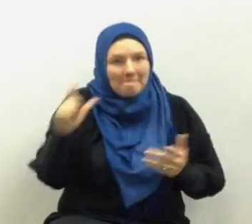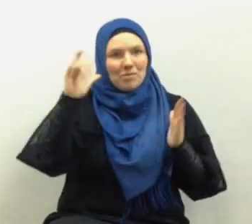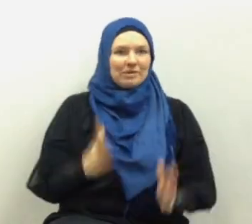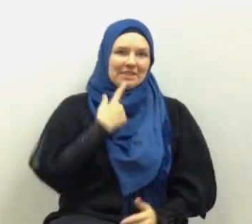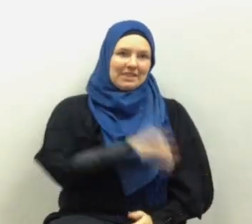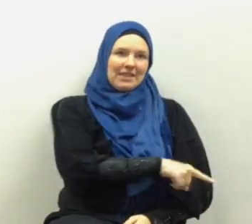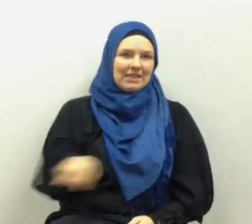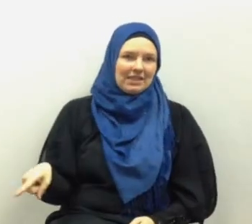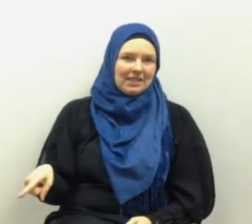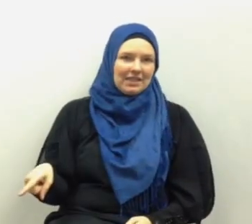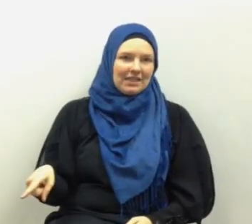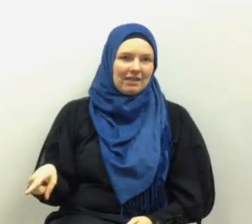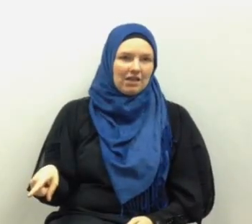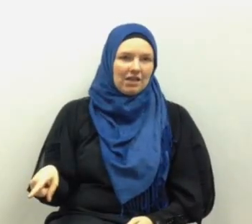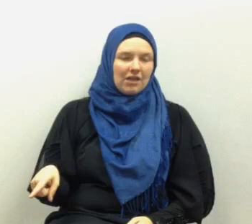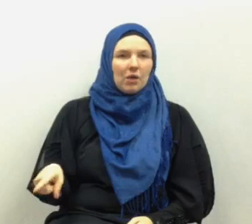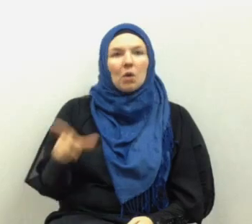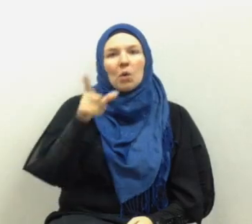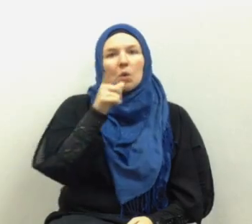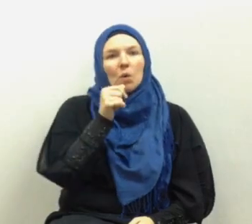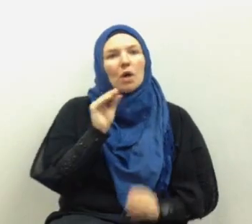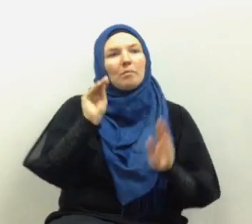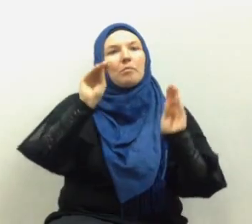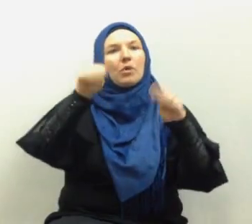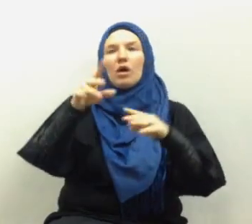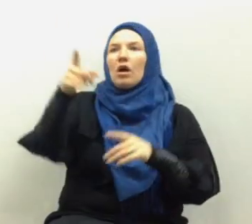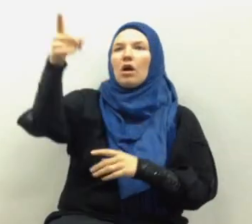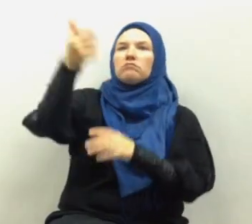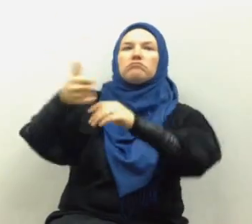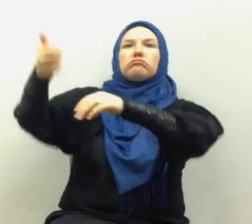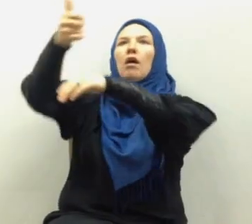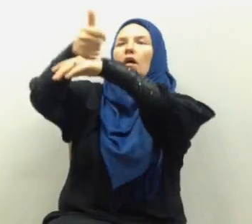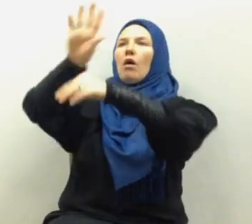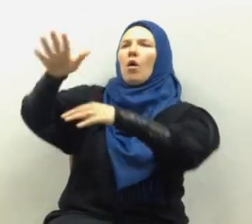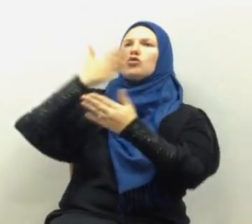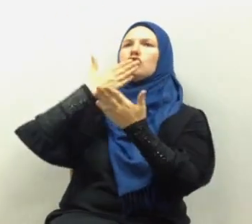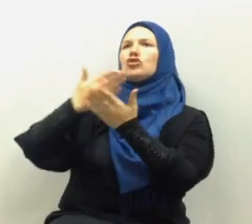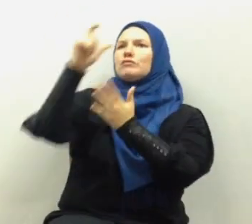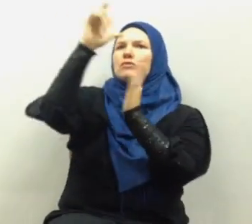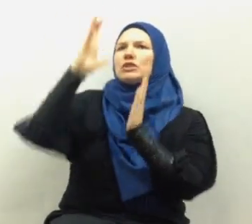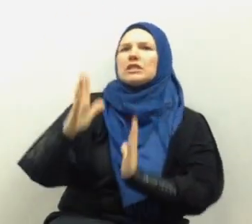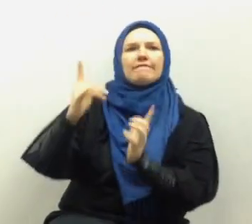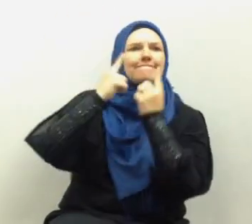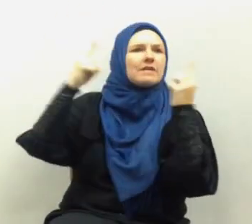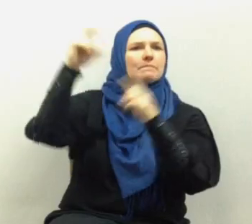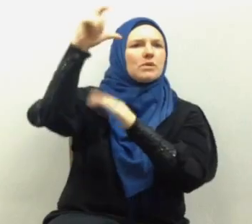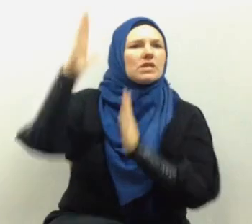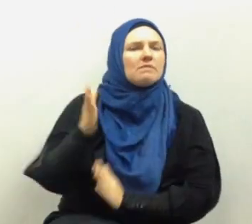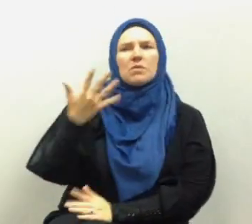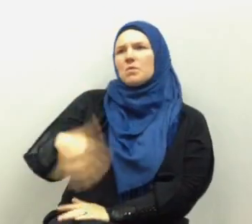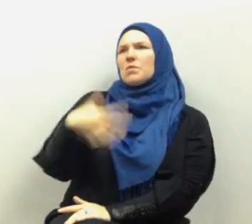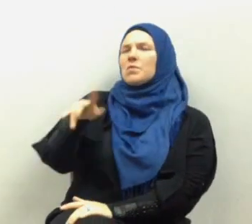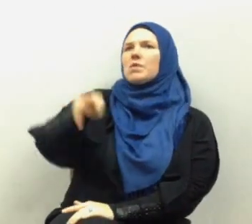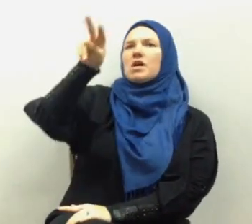some Muslims who are put on the pedestal of fame and celebrity